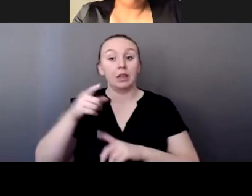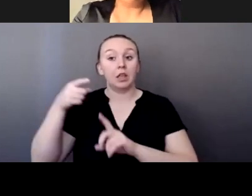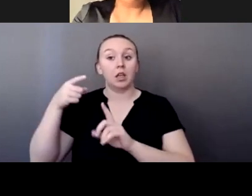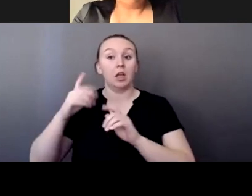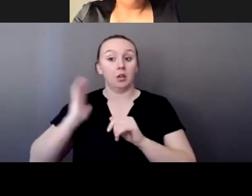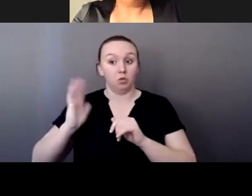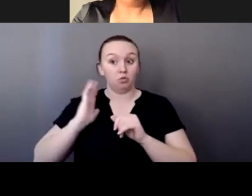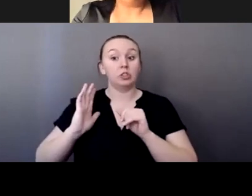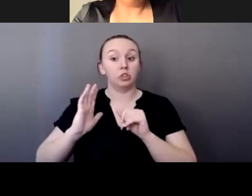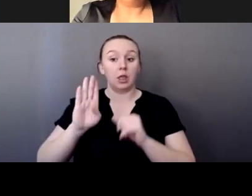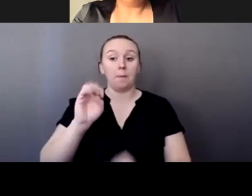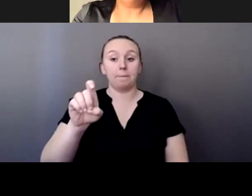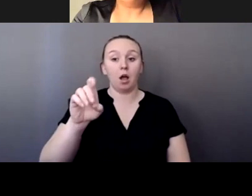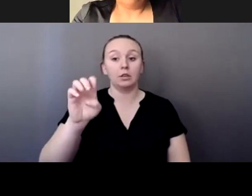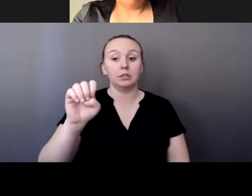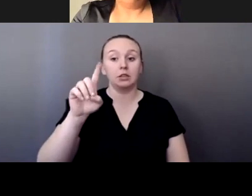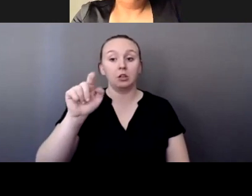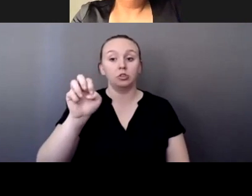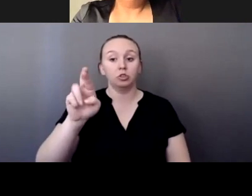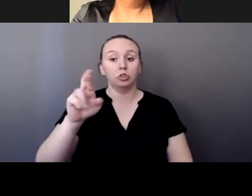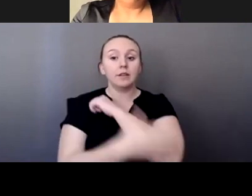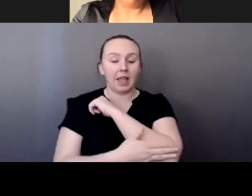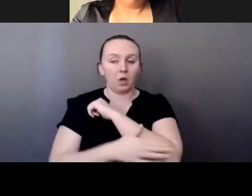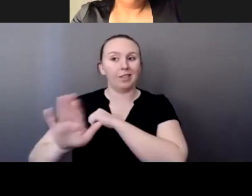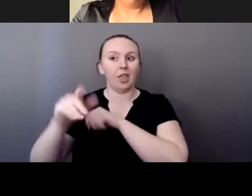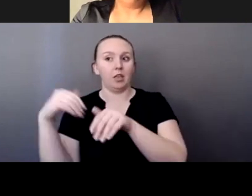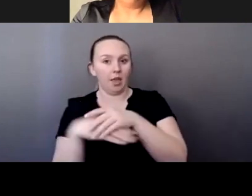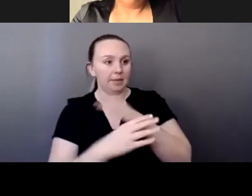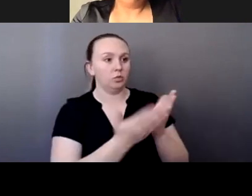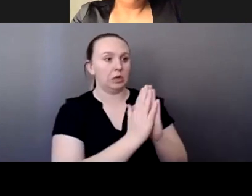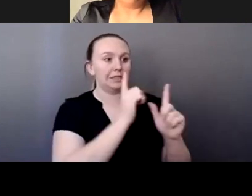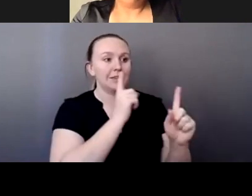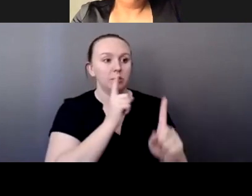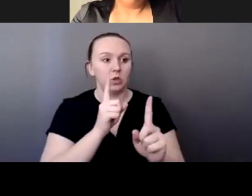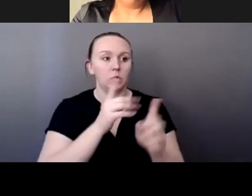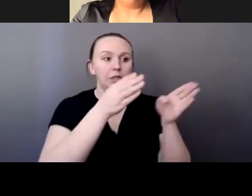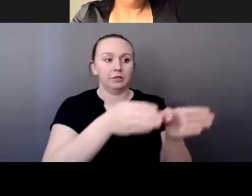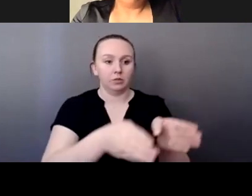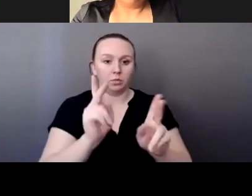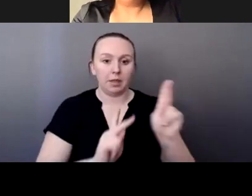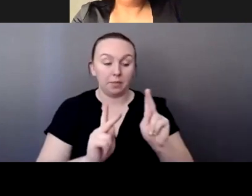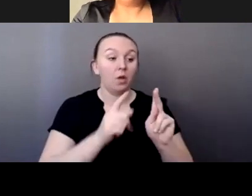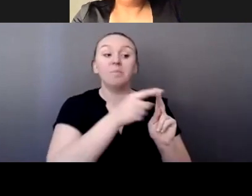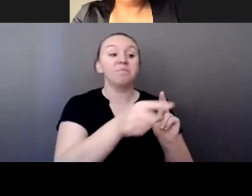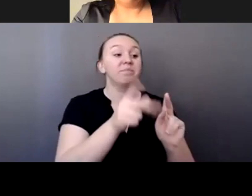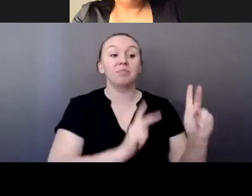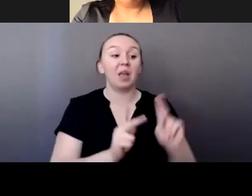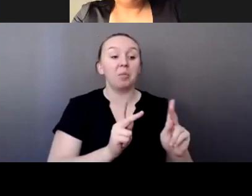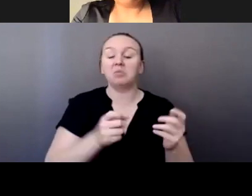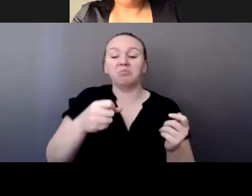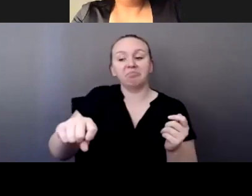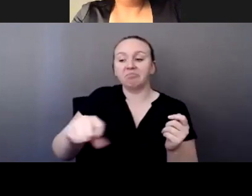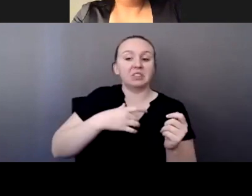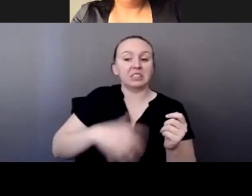come in and requested to, um, interview individuals. And then when those individuals didn't